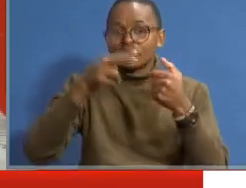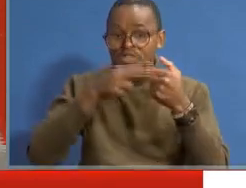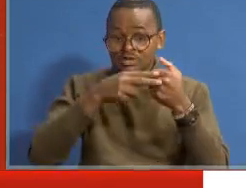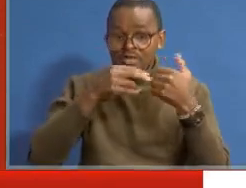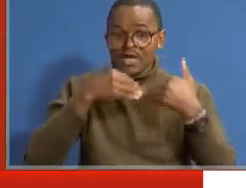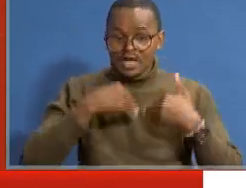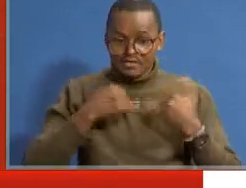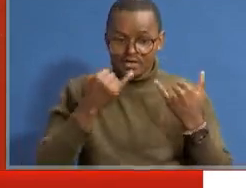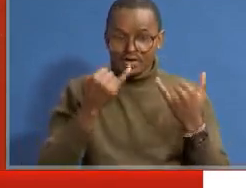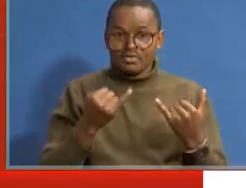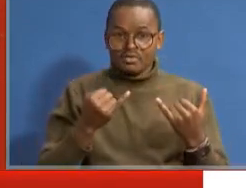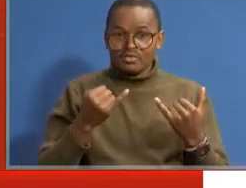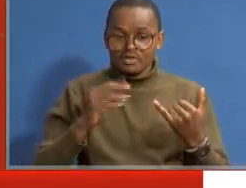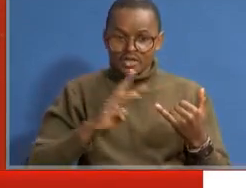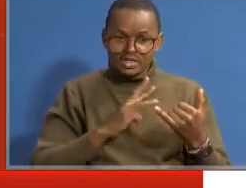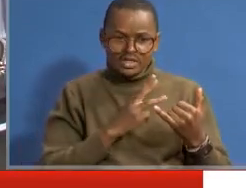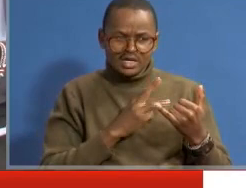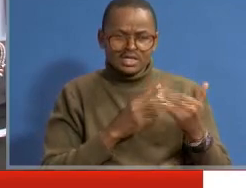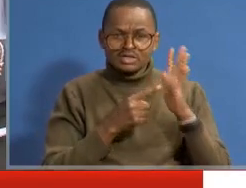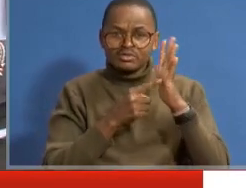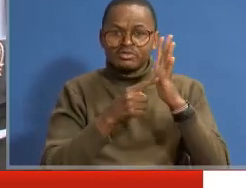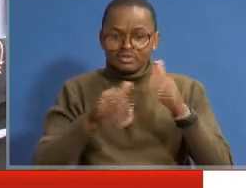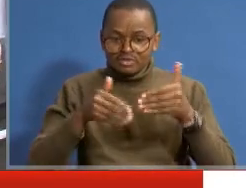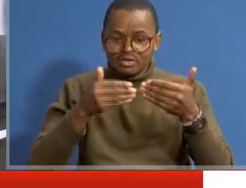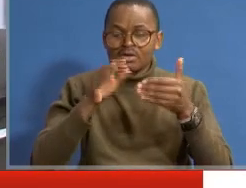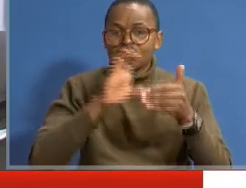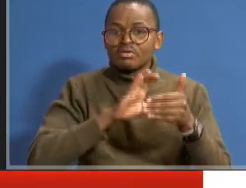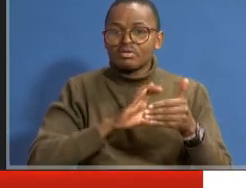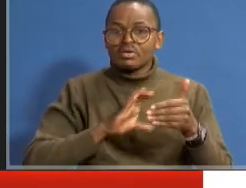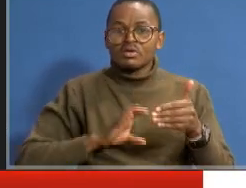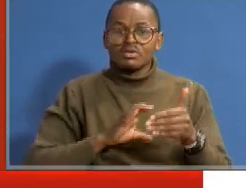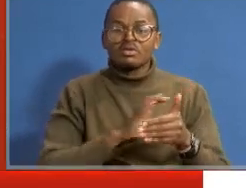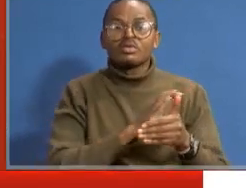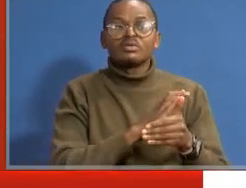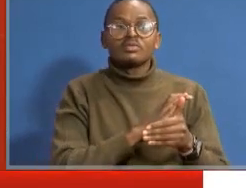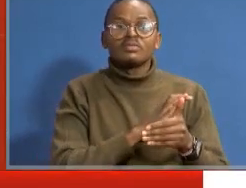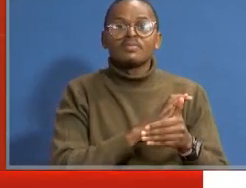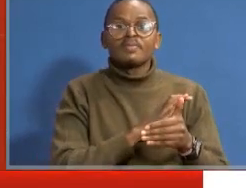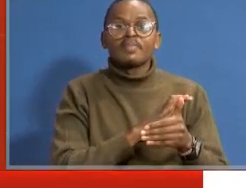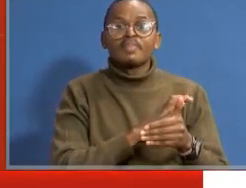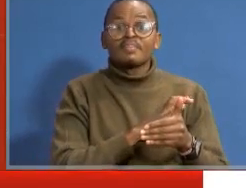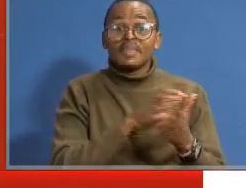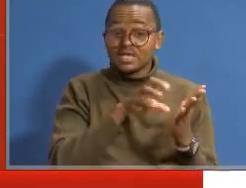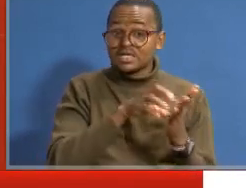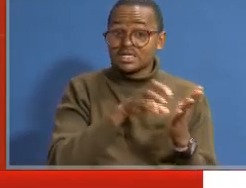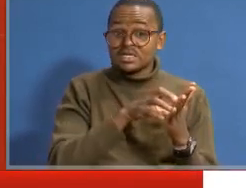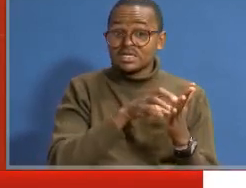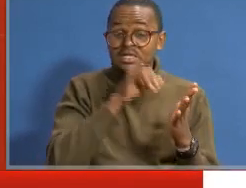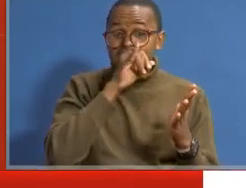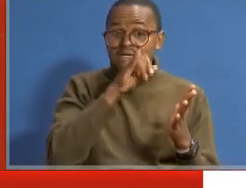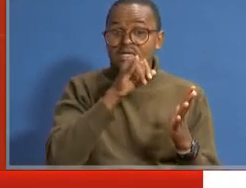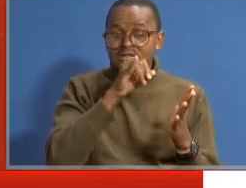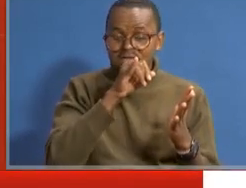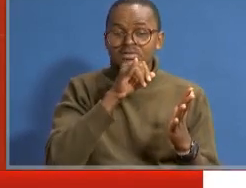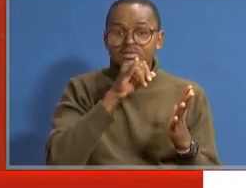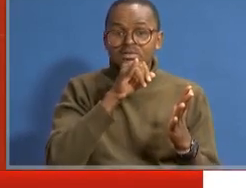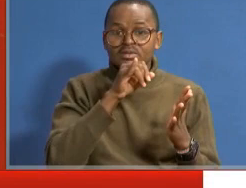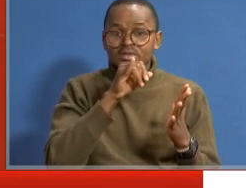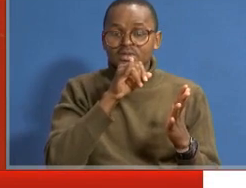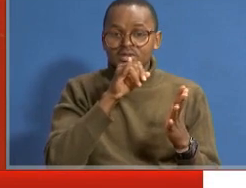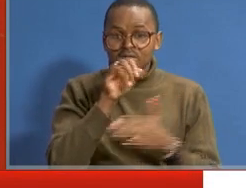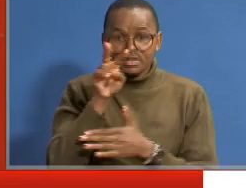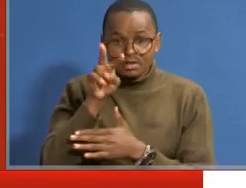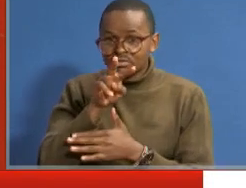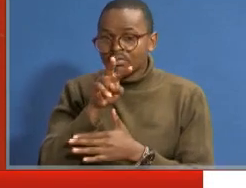we have already. Right. And will that reflect now on the delivery of the council? Because still the situation is that they look